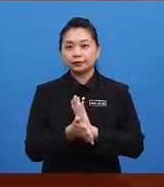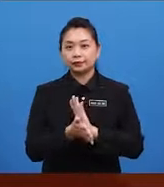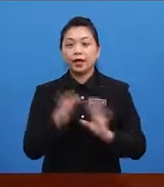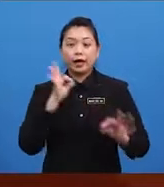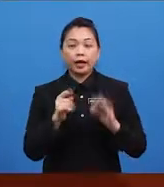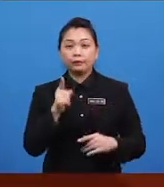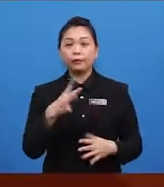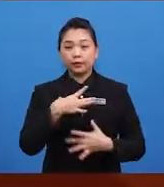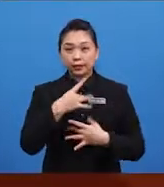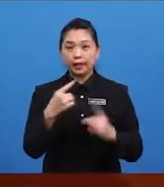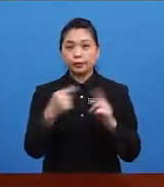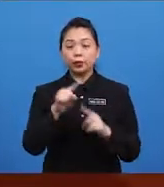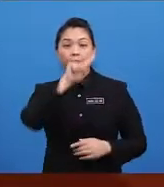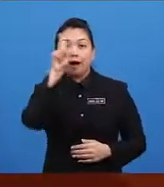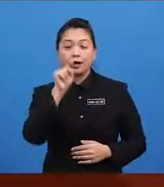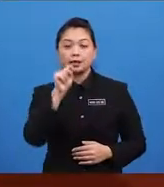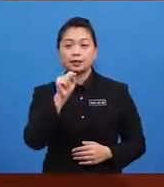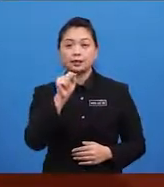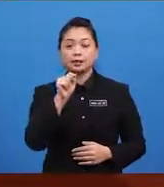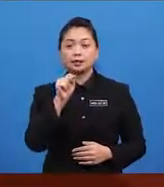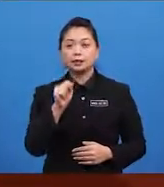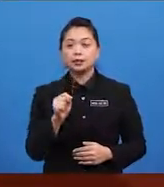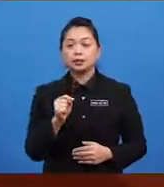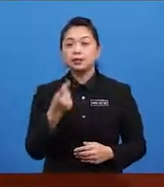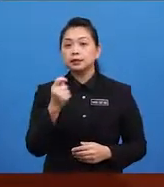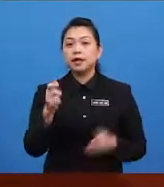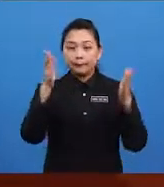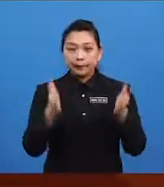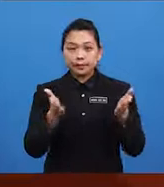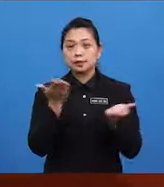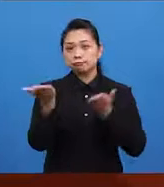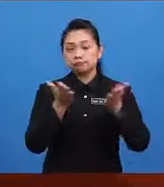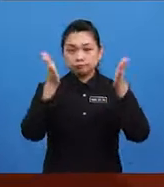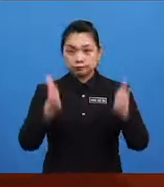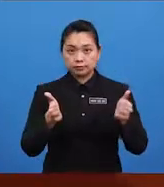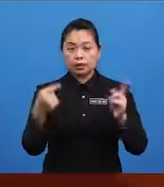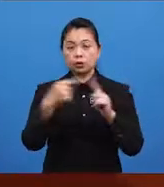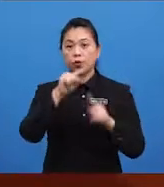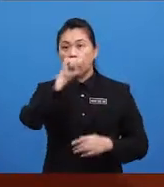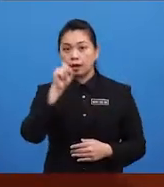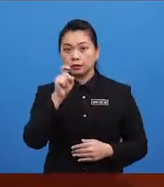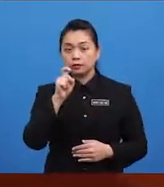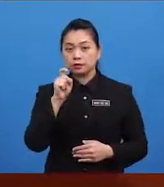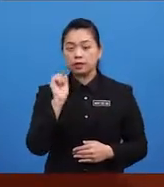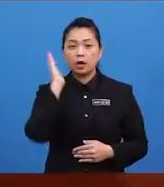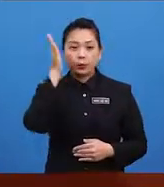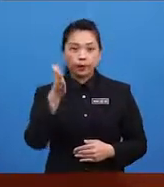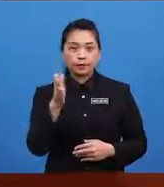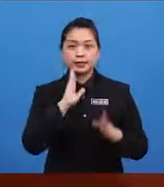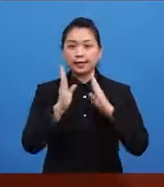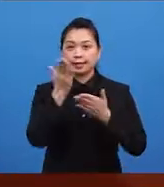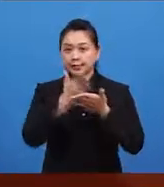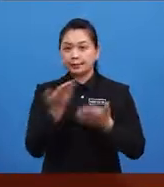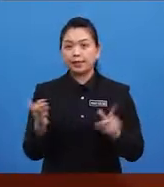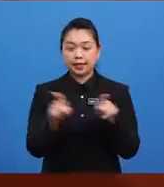like to ask for an order, the waiter or a person who asks for order will say something like this.